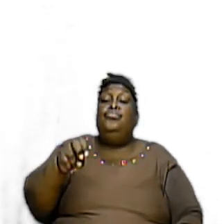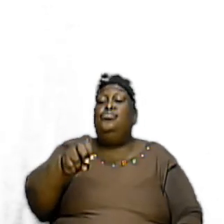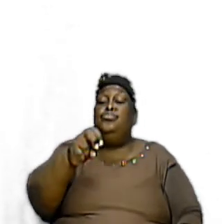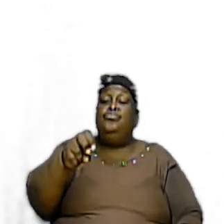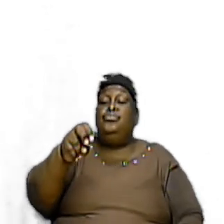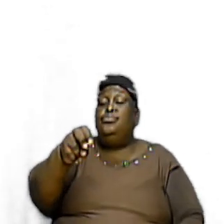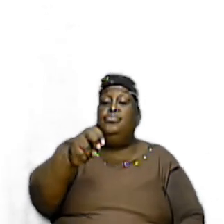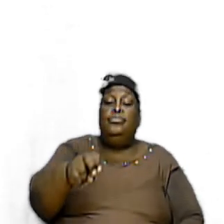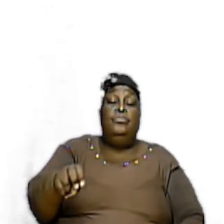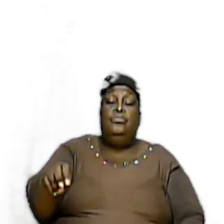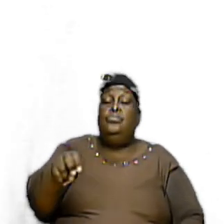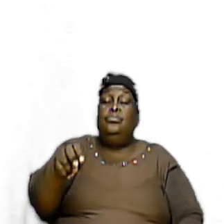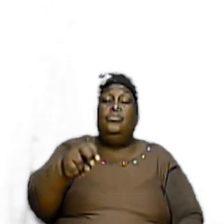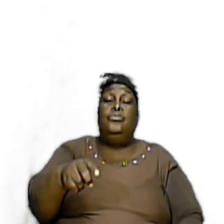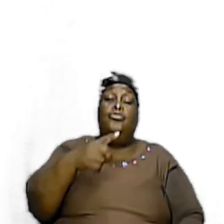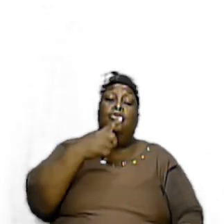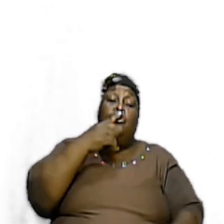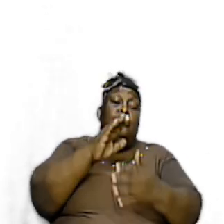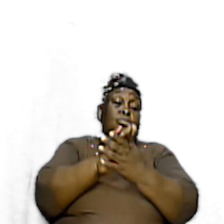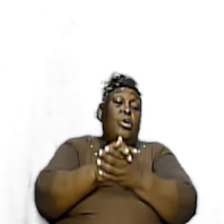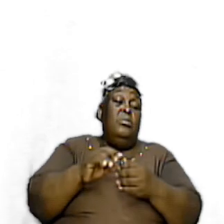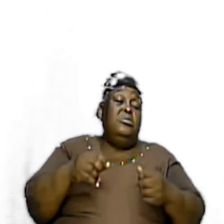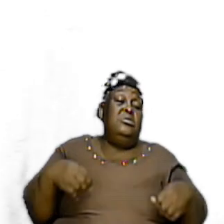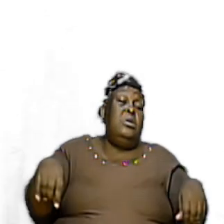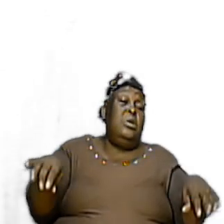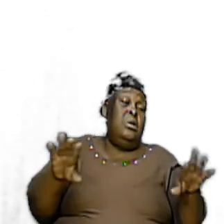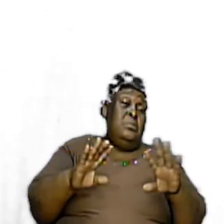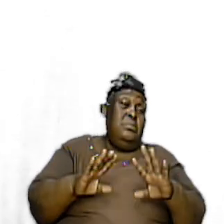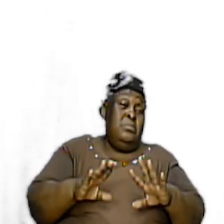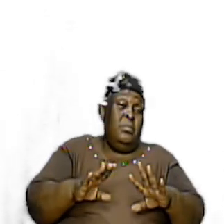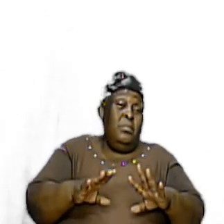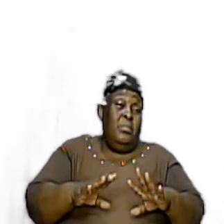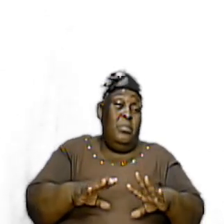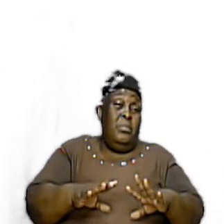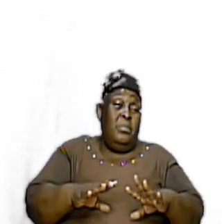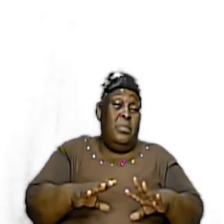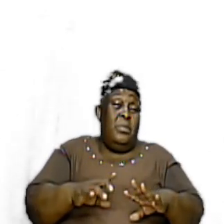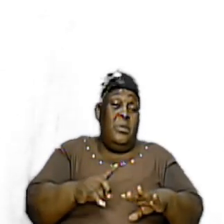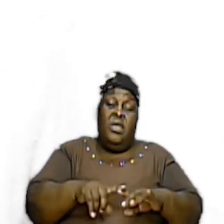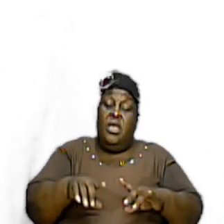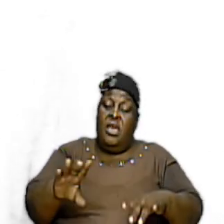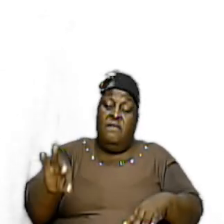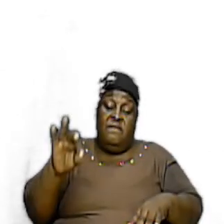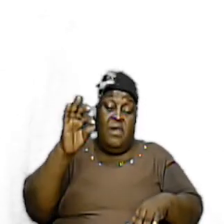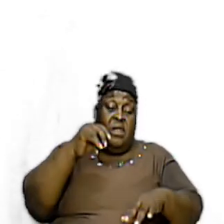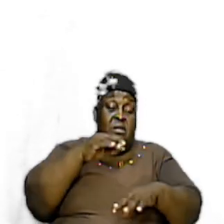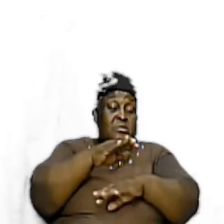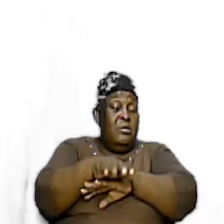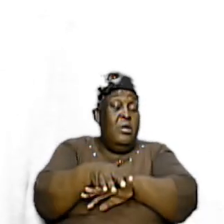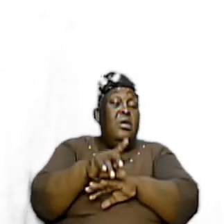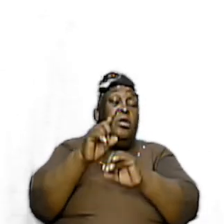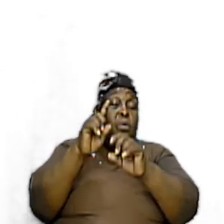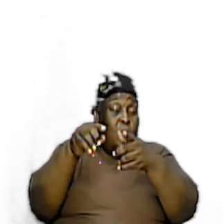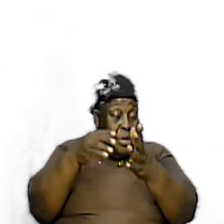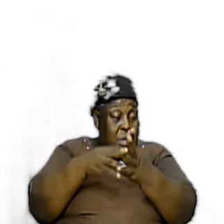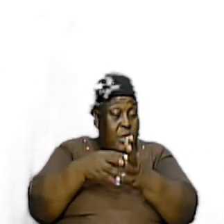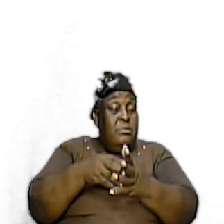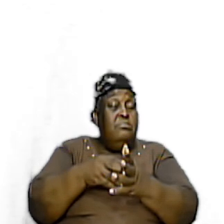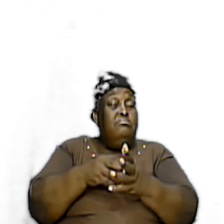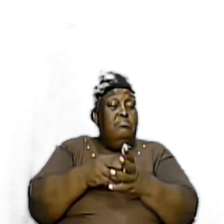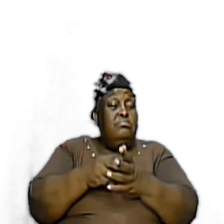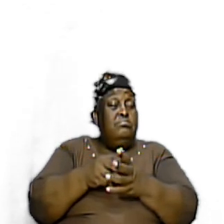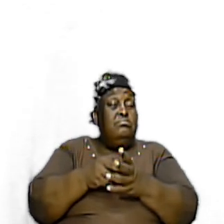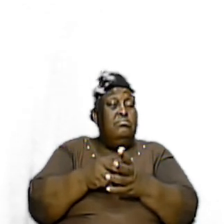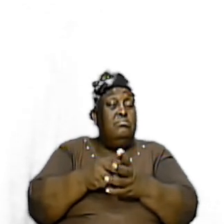land Right? We won't go into those scriptures But it is there for us Make note of it If you can't even find it tonight You can always go back to it But I want us to